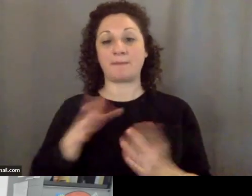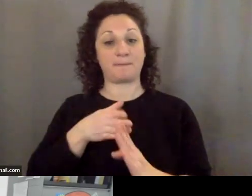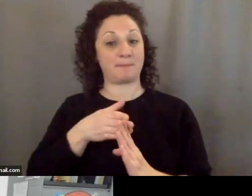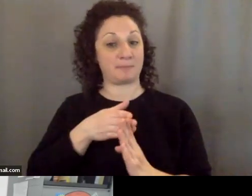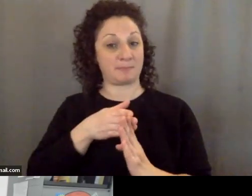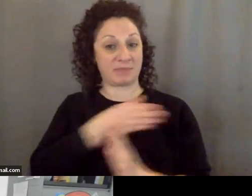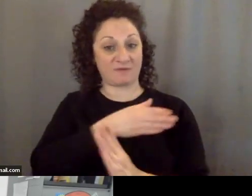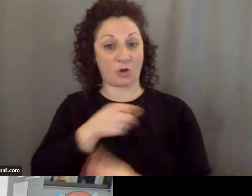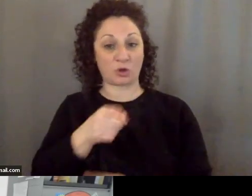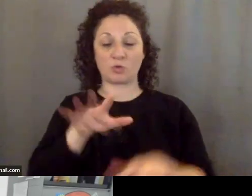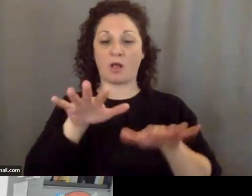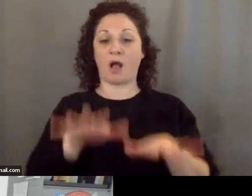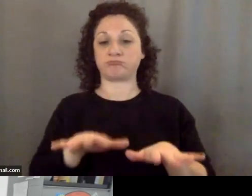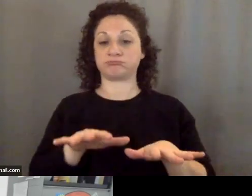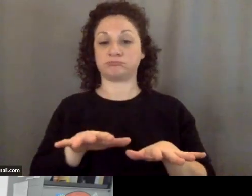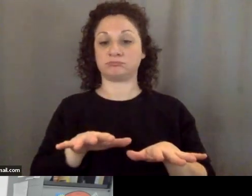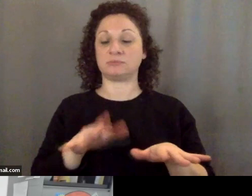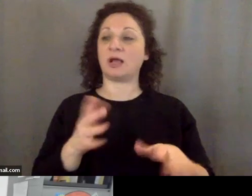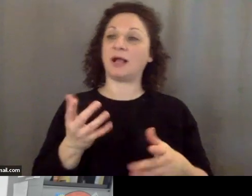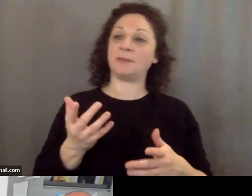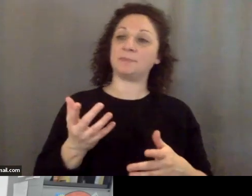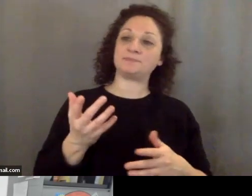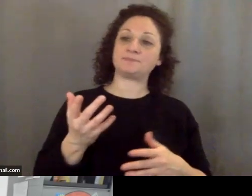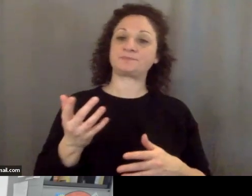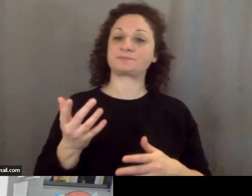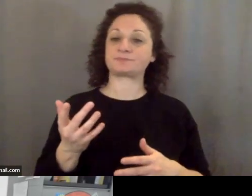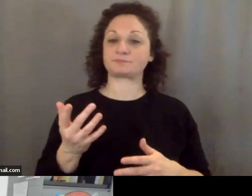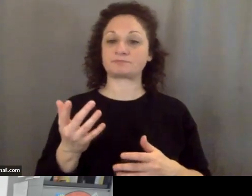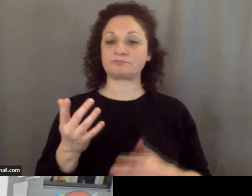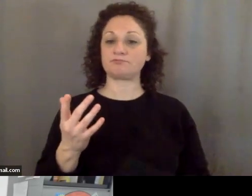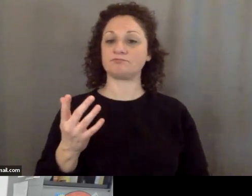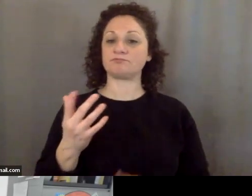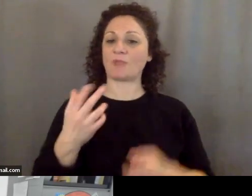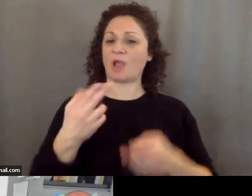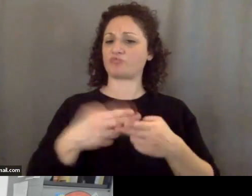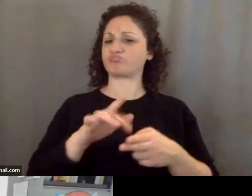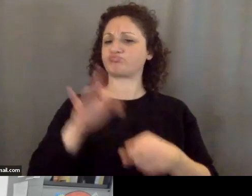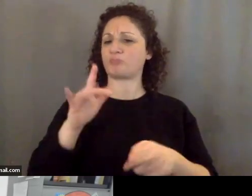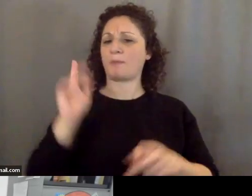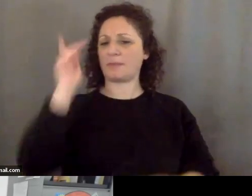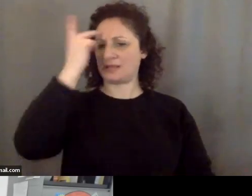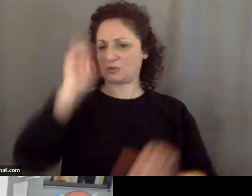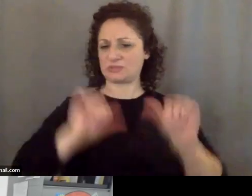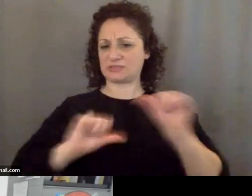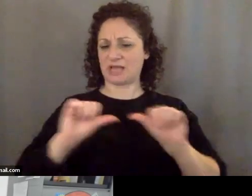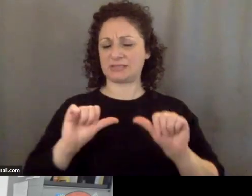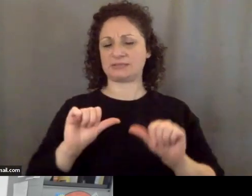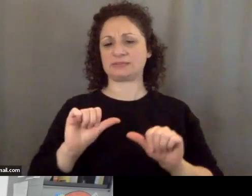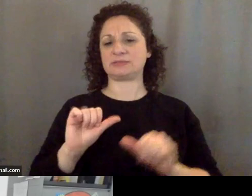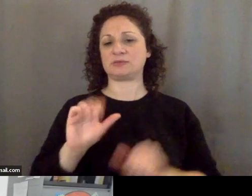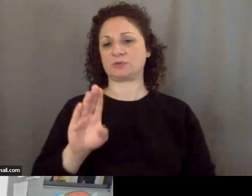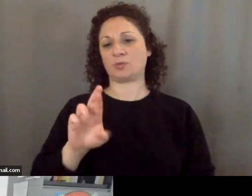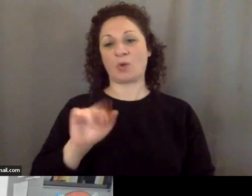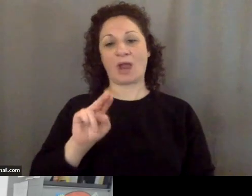complacent here a reputable political scientist Hal Brands has predicted that